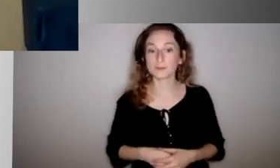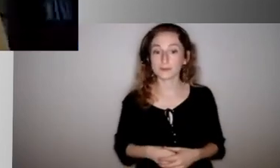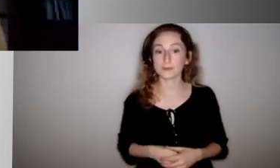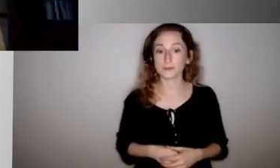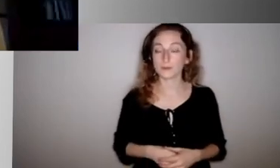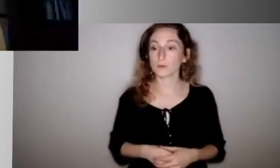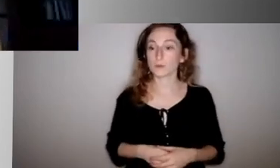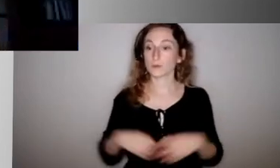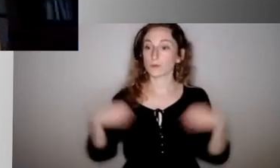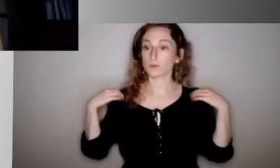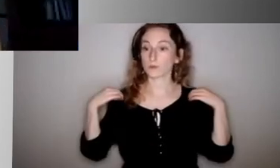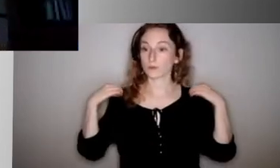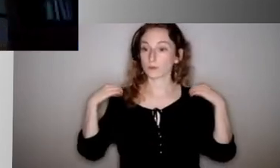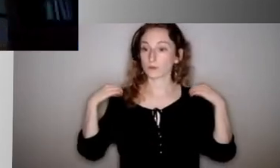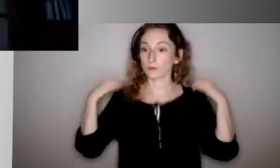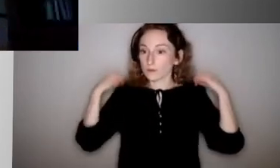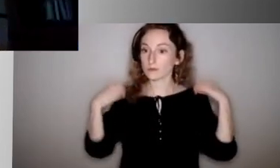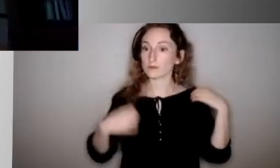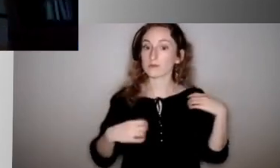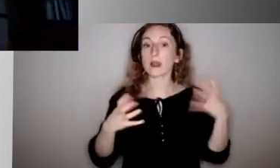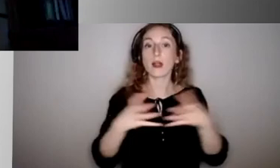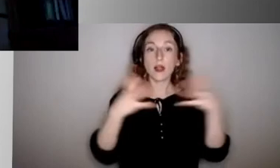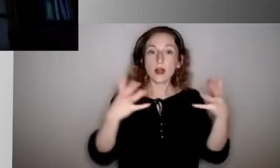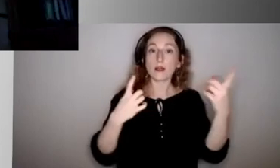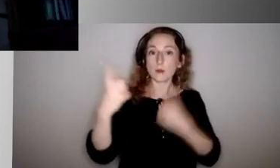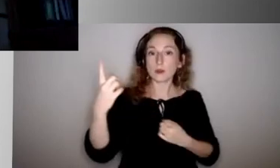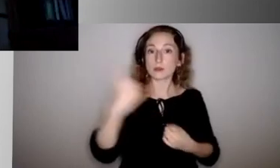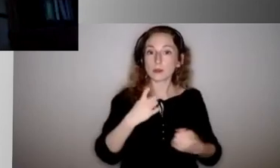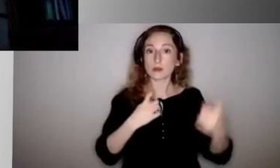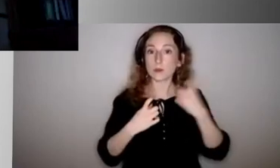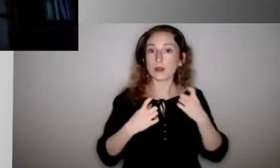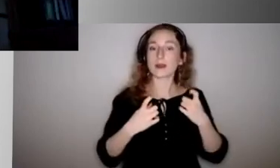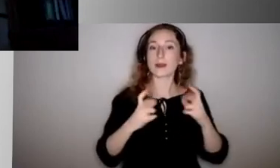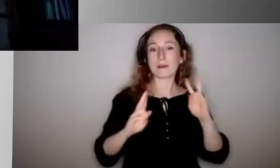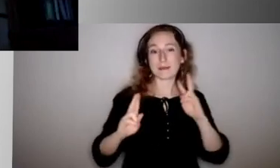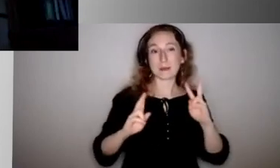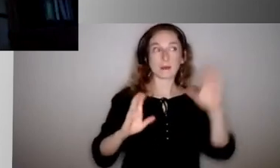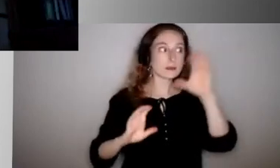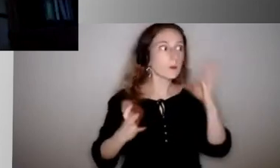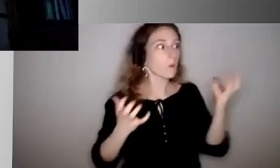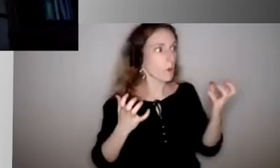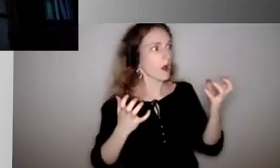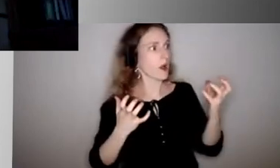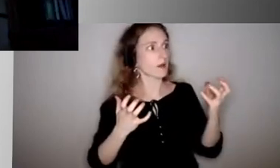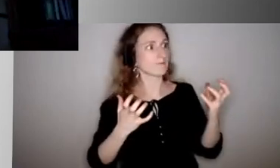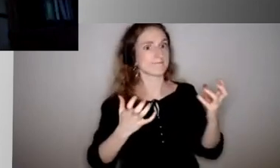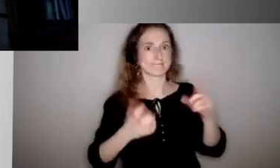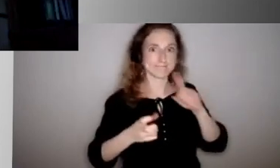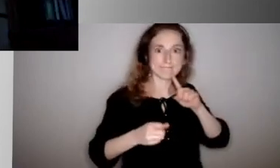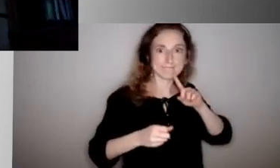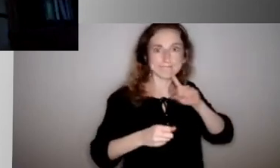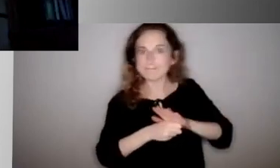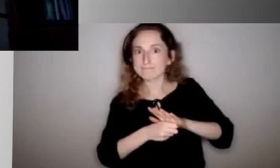A lot of the questions that we're getting, you know, I think people really want like concrete answers. And I know we're really unable to give concrete answers due